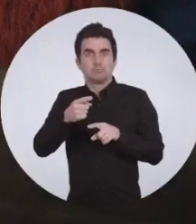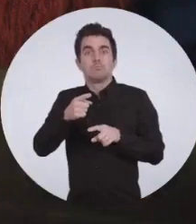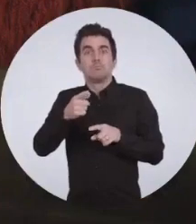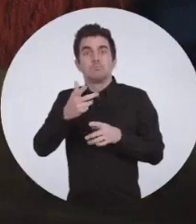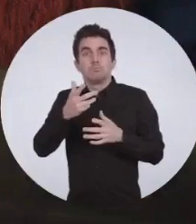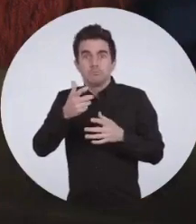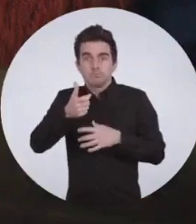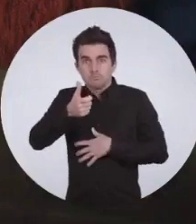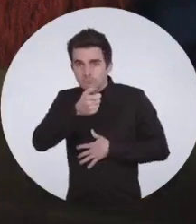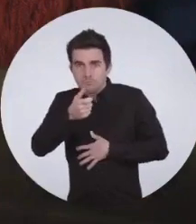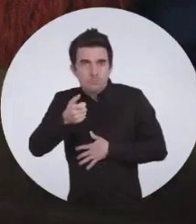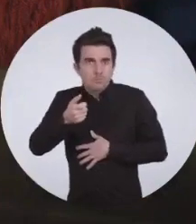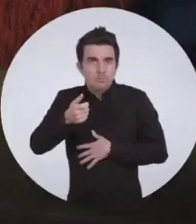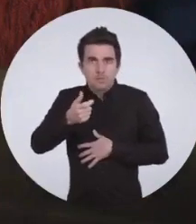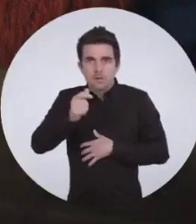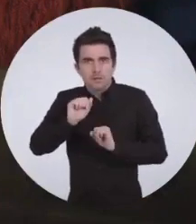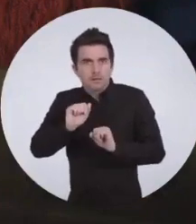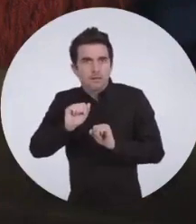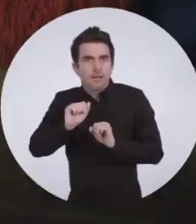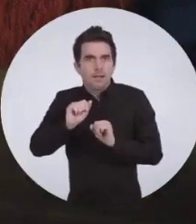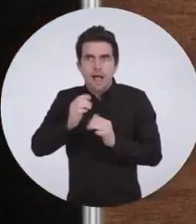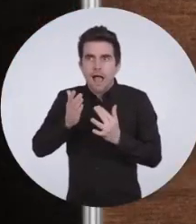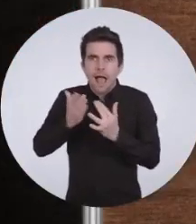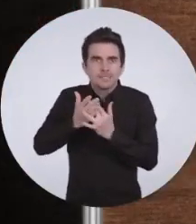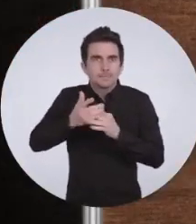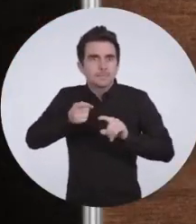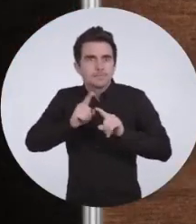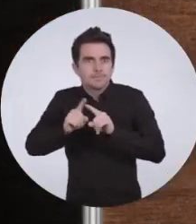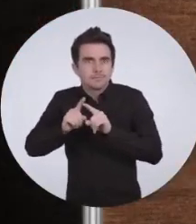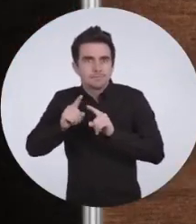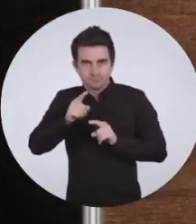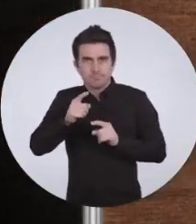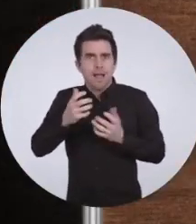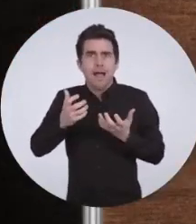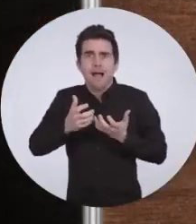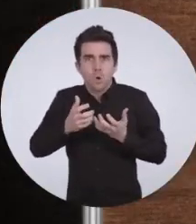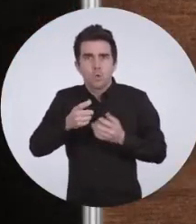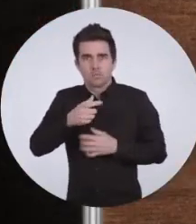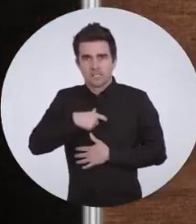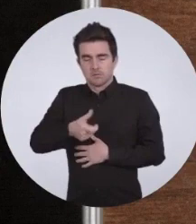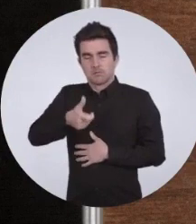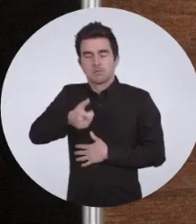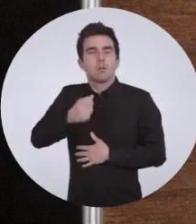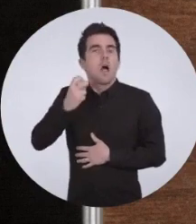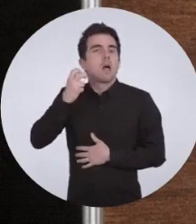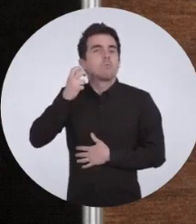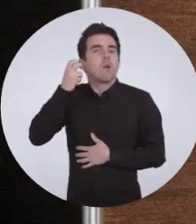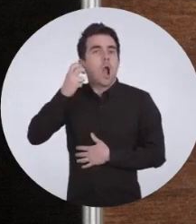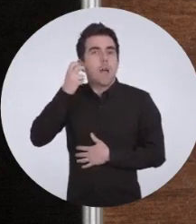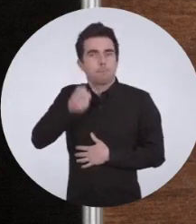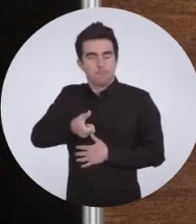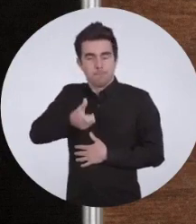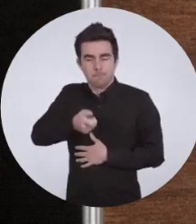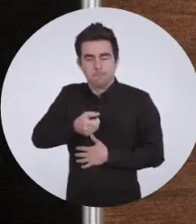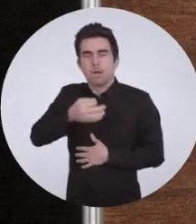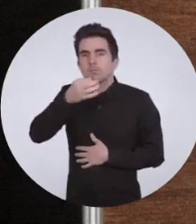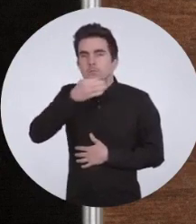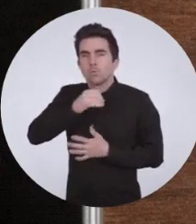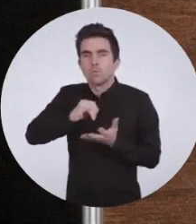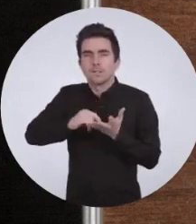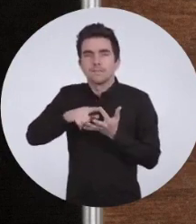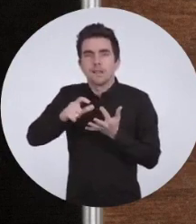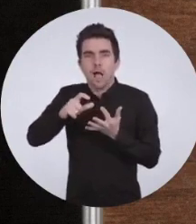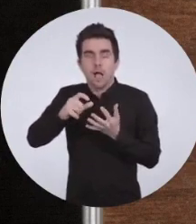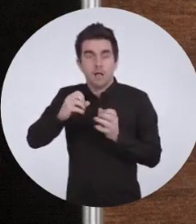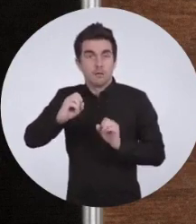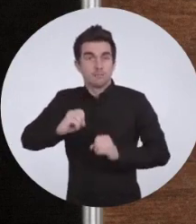access most of Samsung's accessibility features. To bring up the accessibility shortcuts, press and hold the volume button on your remote control